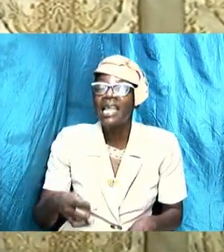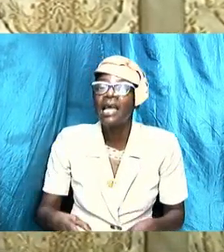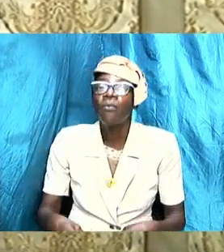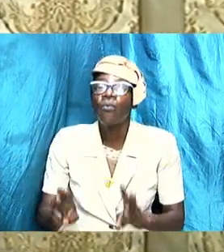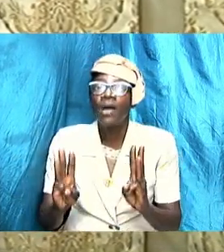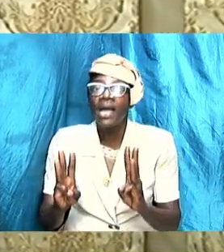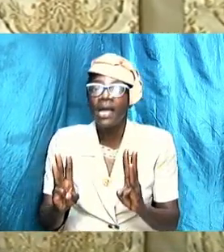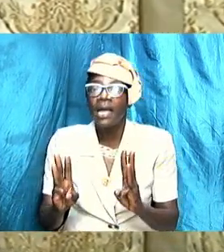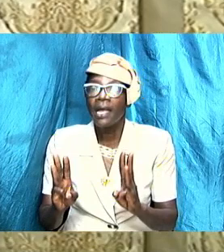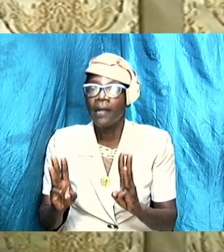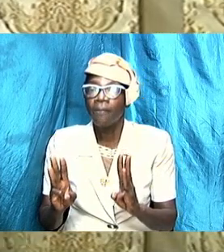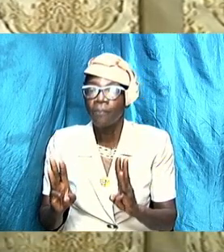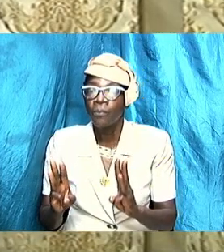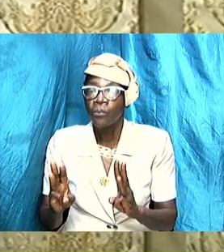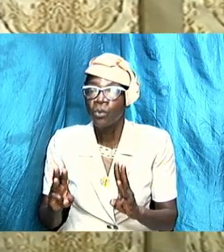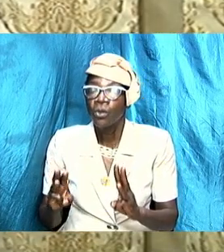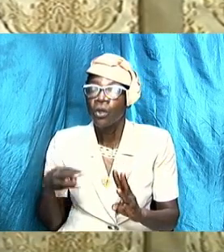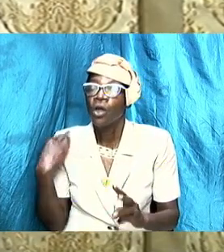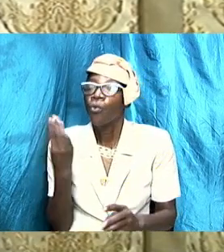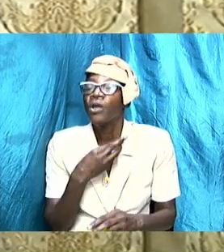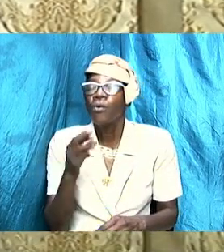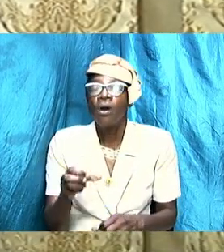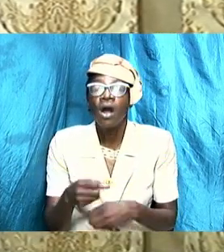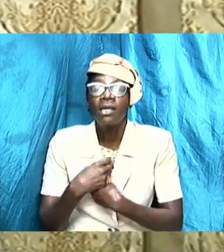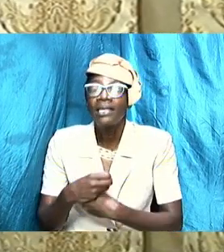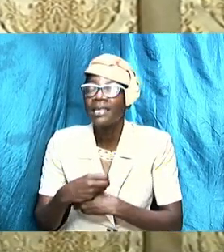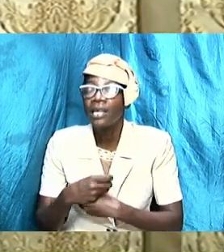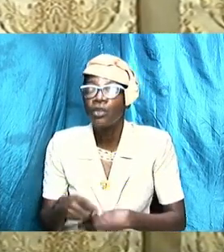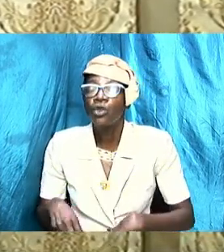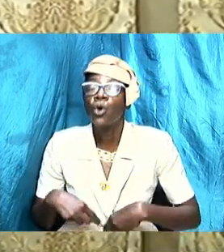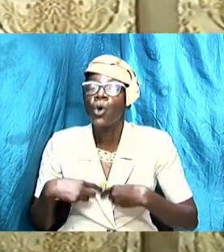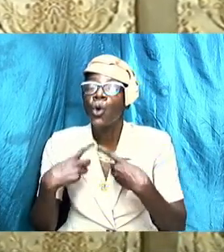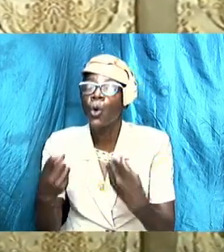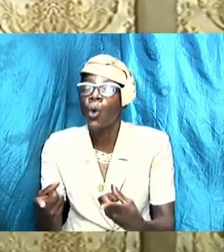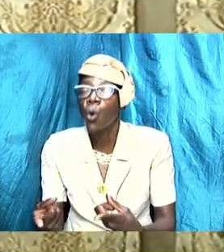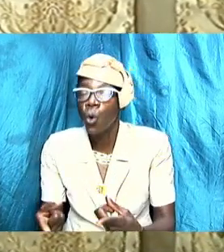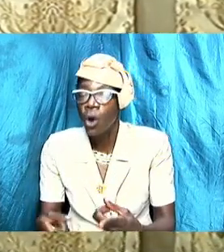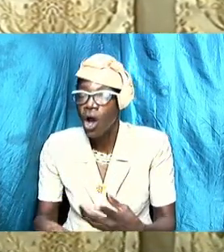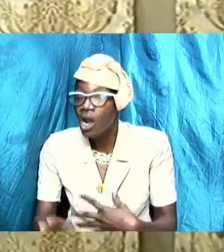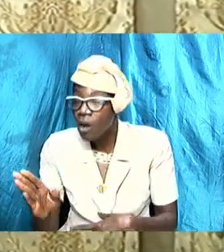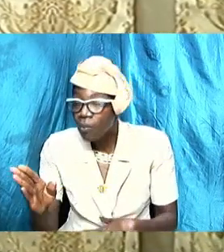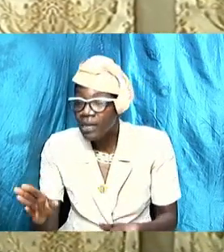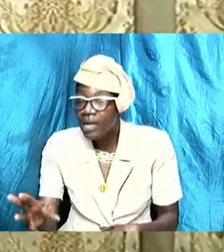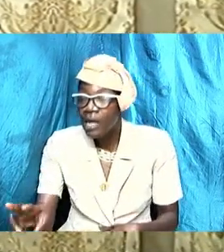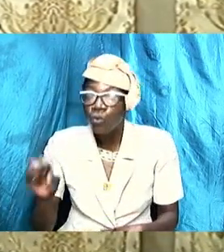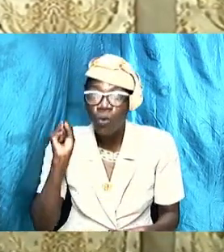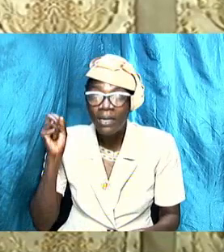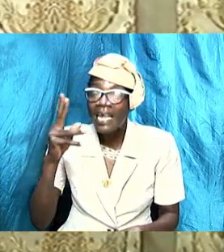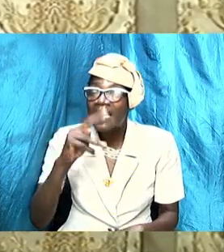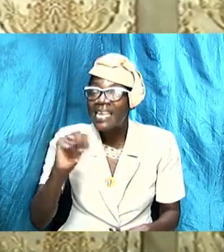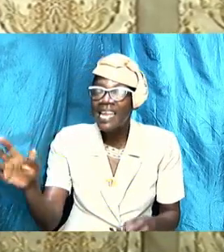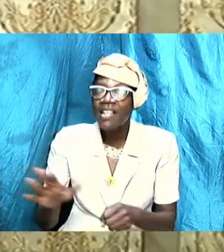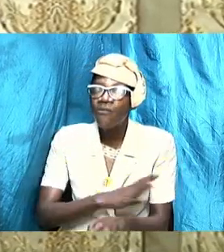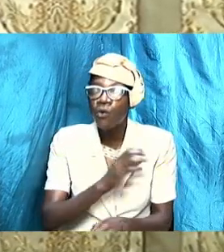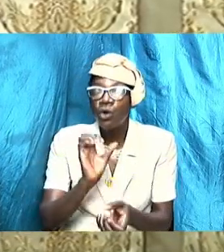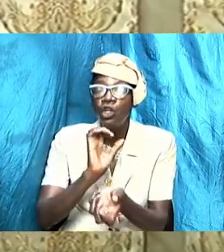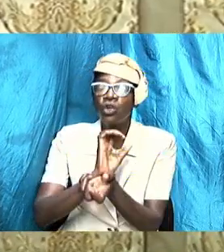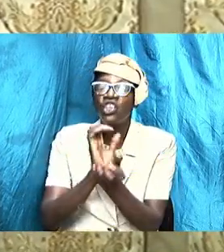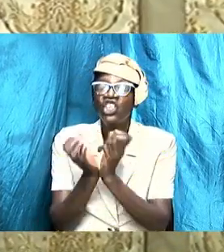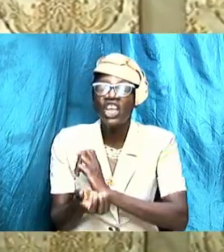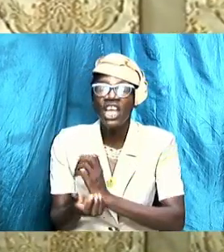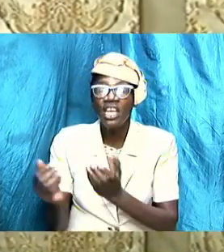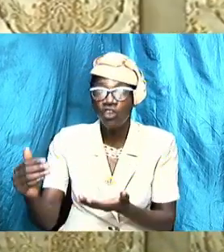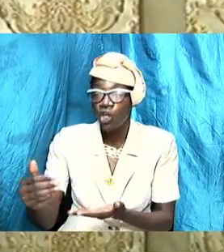we were set to go along a particular course it was needful to change somewhat to